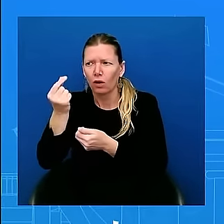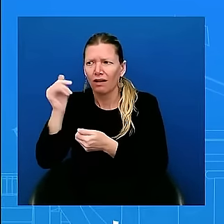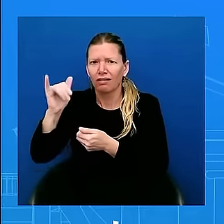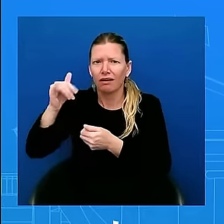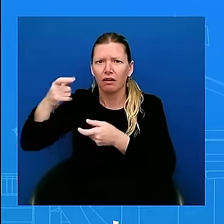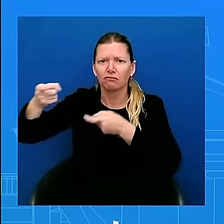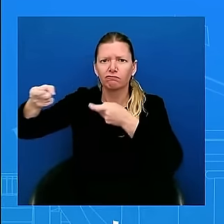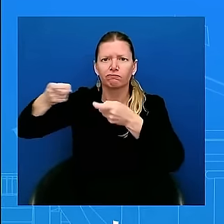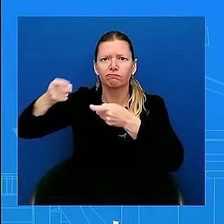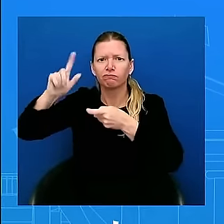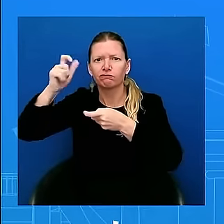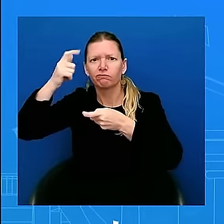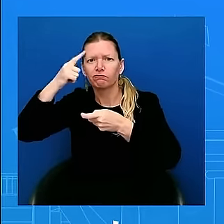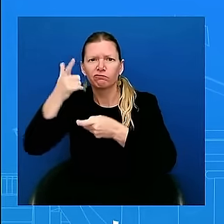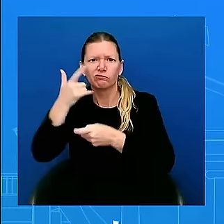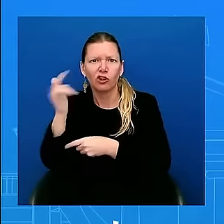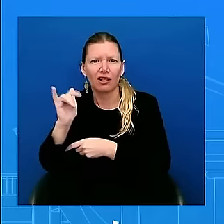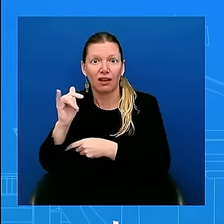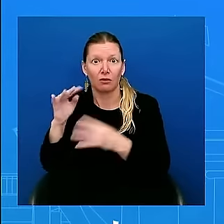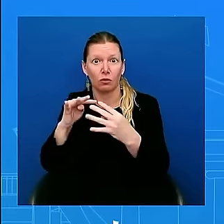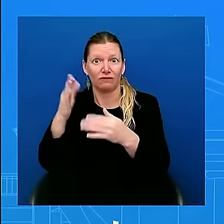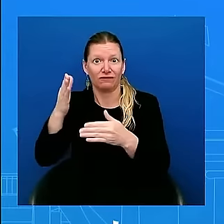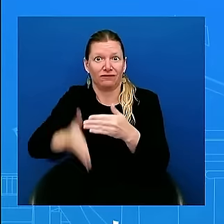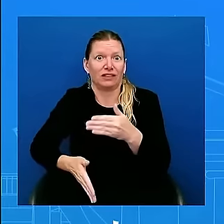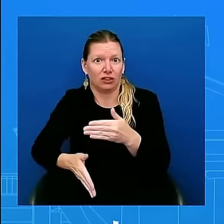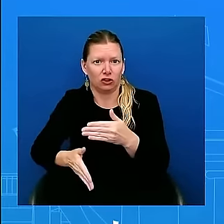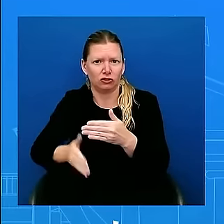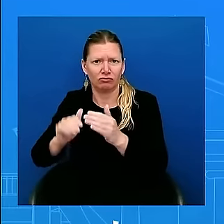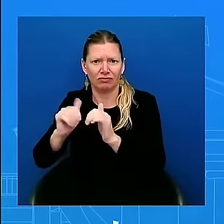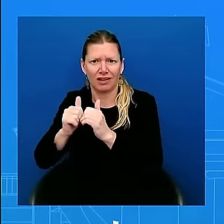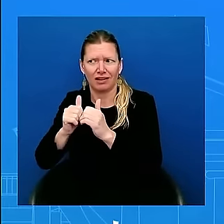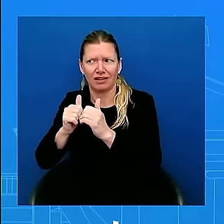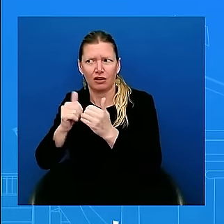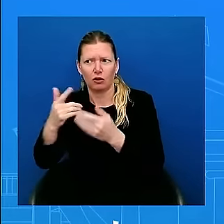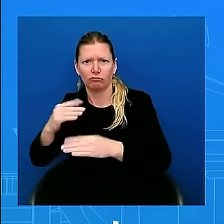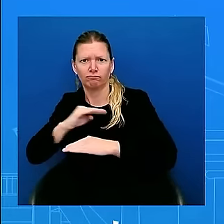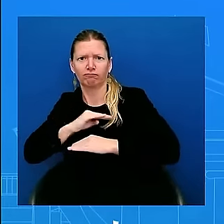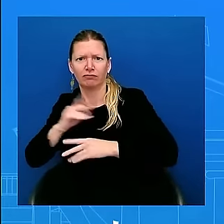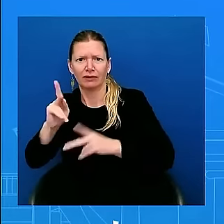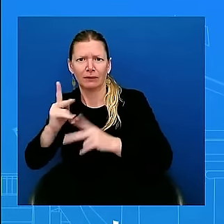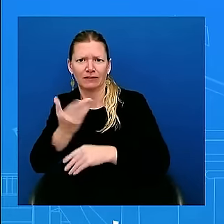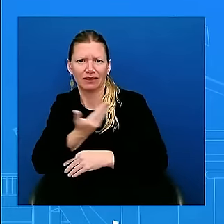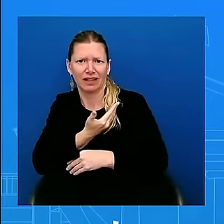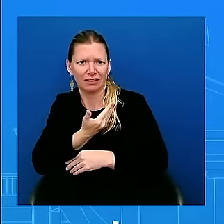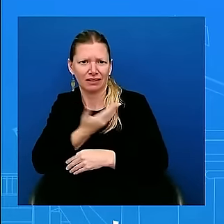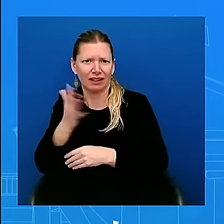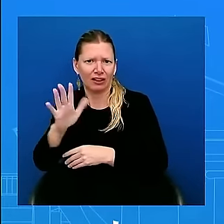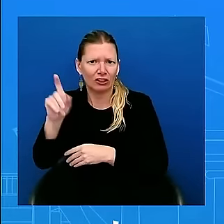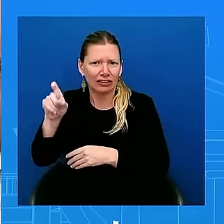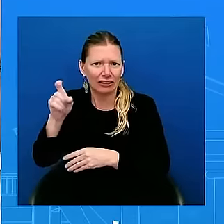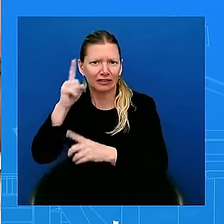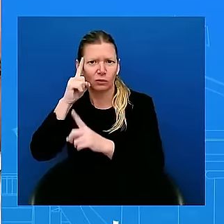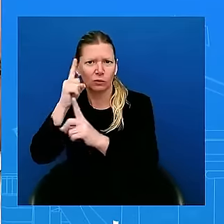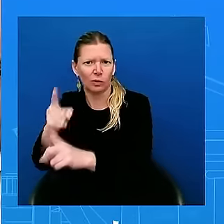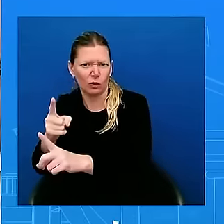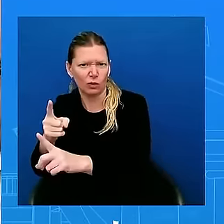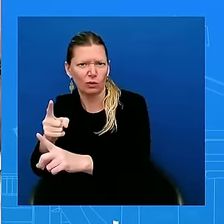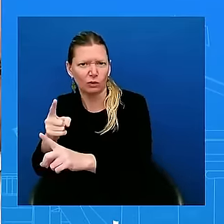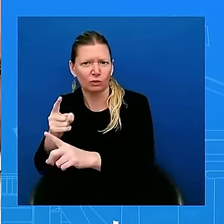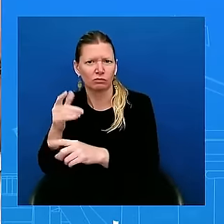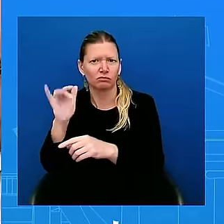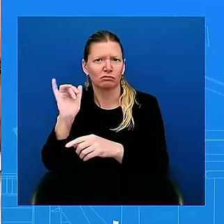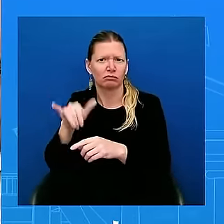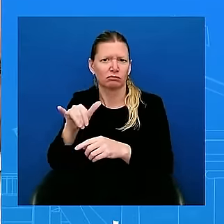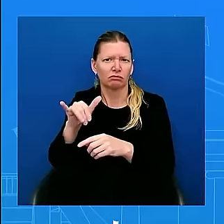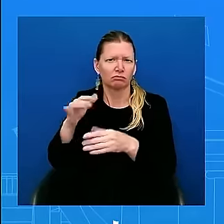a governing body and a governing authority that has an interest in meeting their aspirations for peace and security. How would you characterize that process